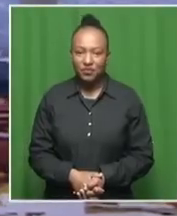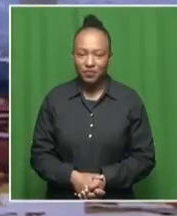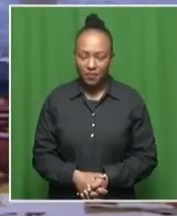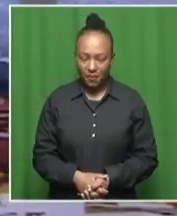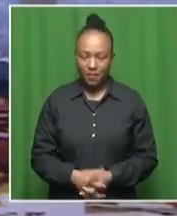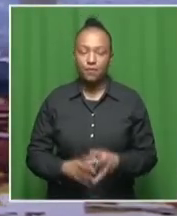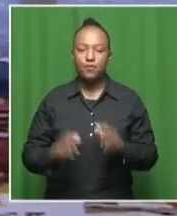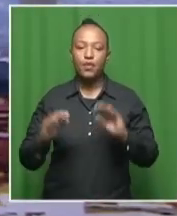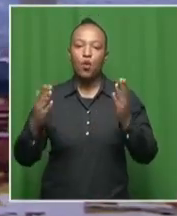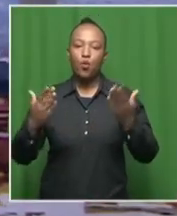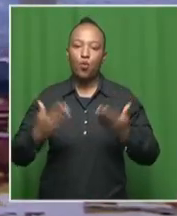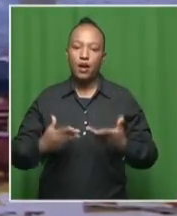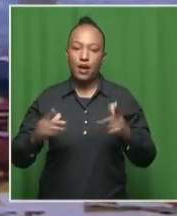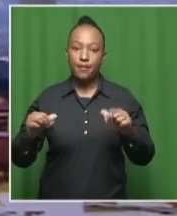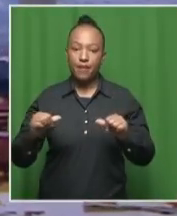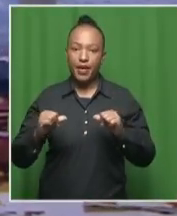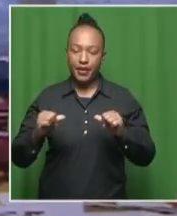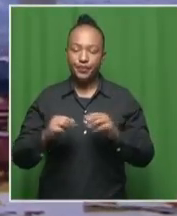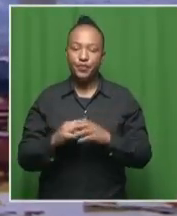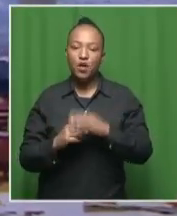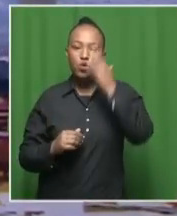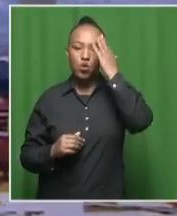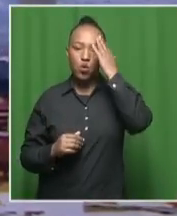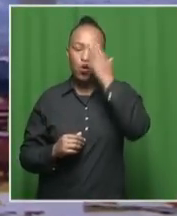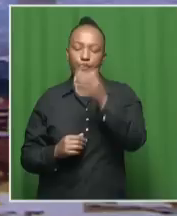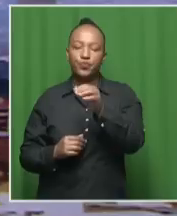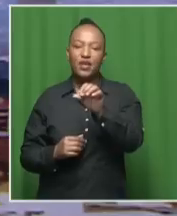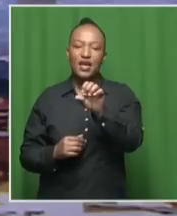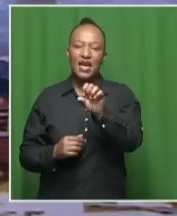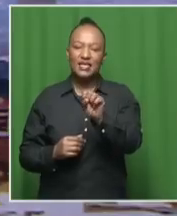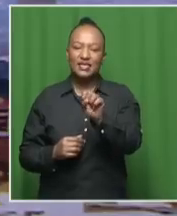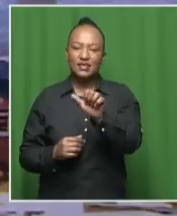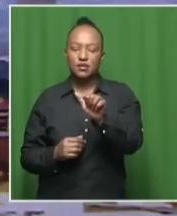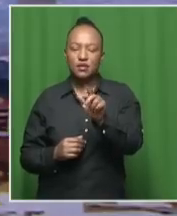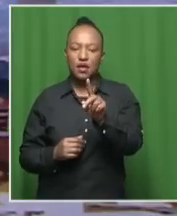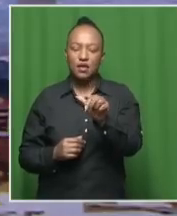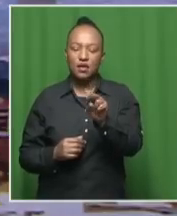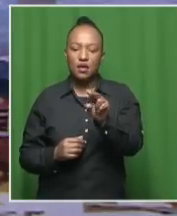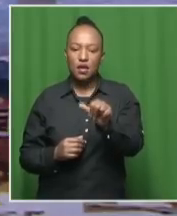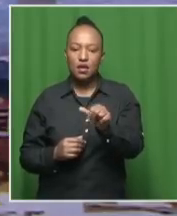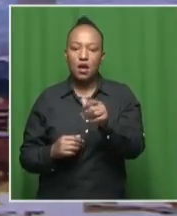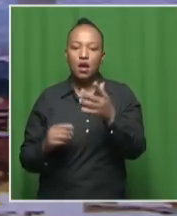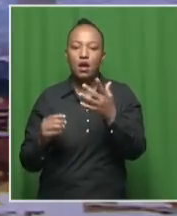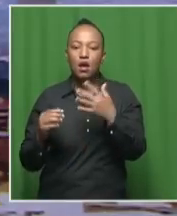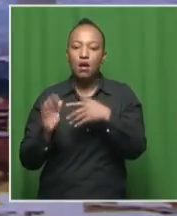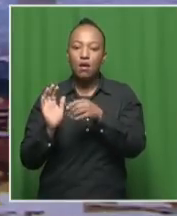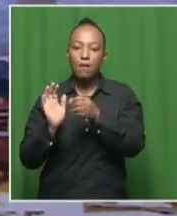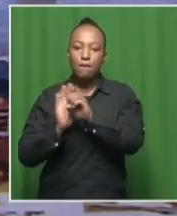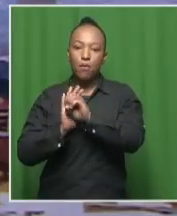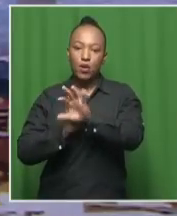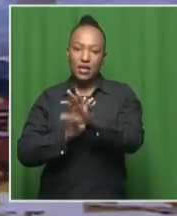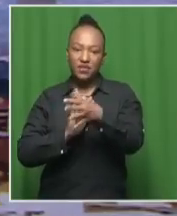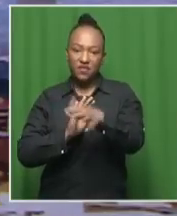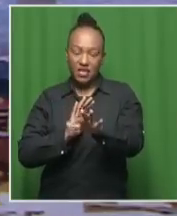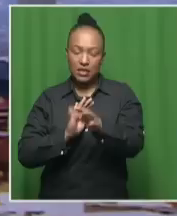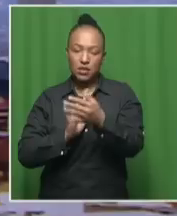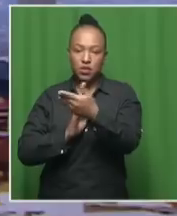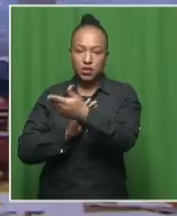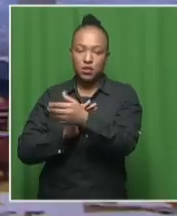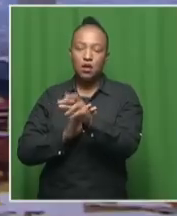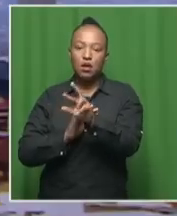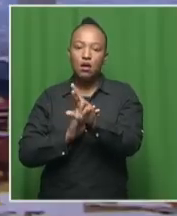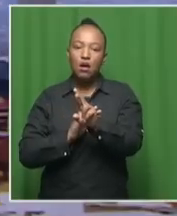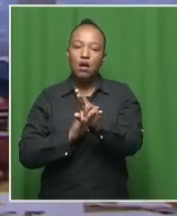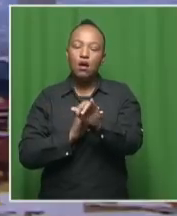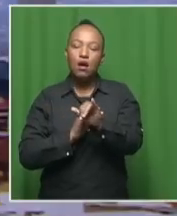Welcome back. So as you know, SK is broadcasting from River Lee and the moment that they're ready for us, we will cross in